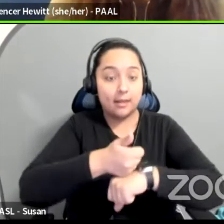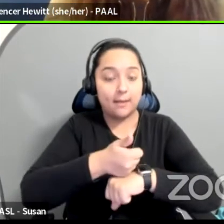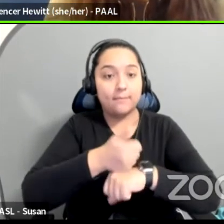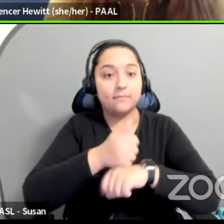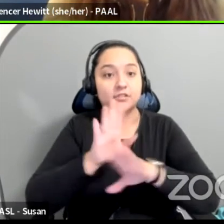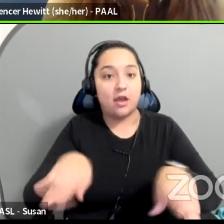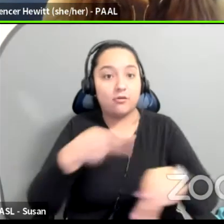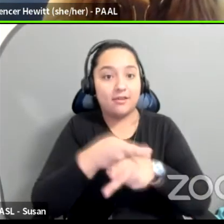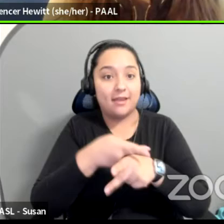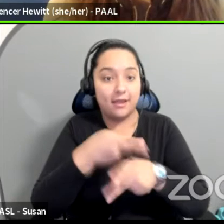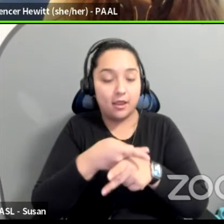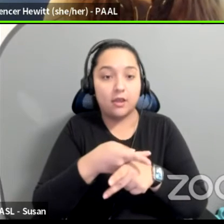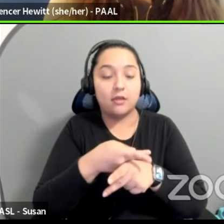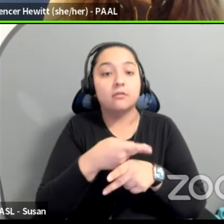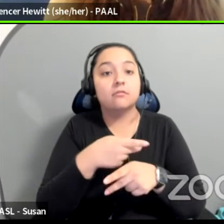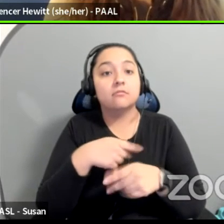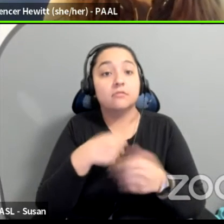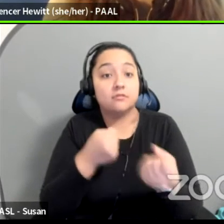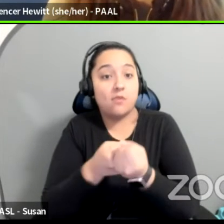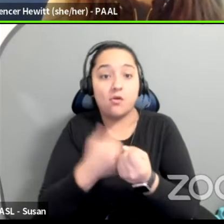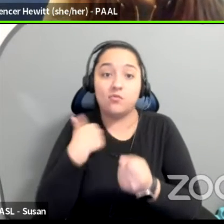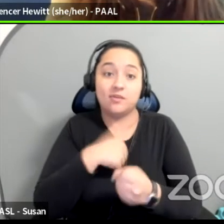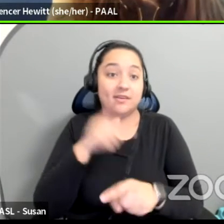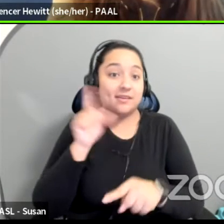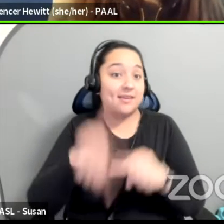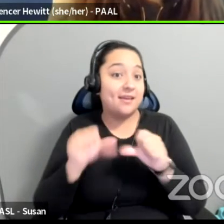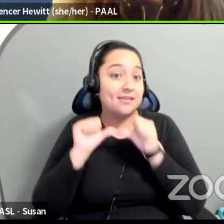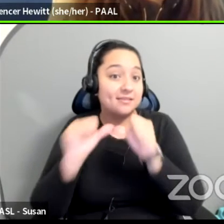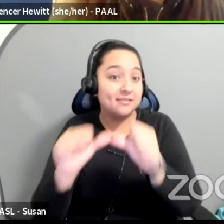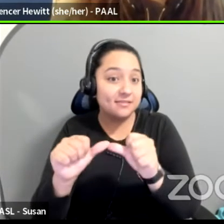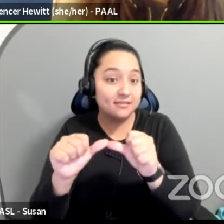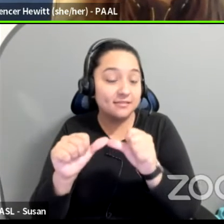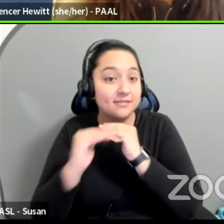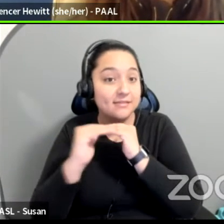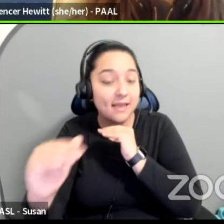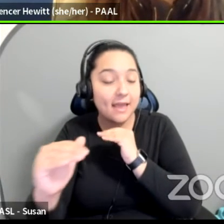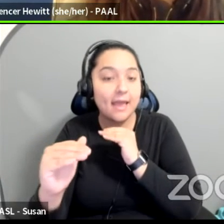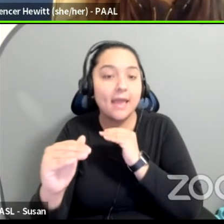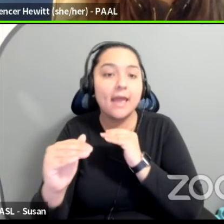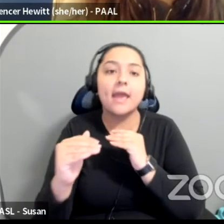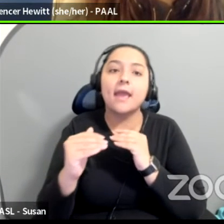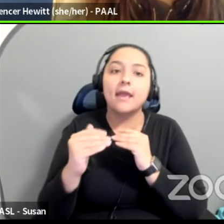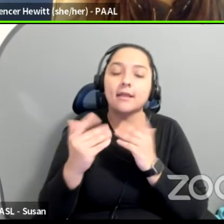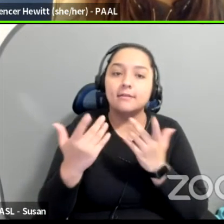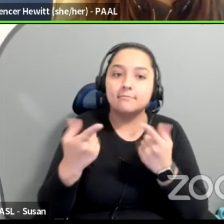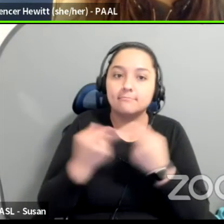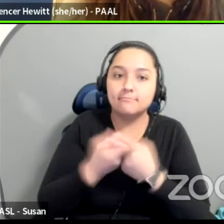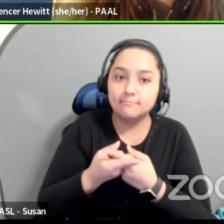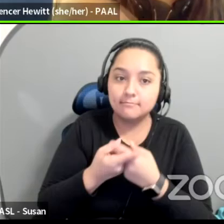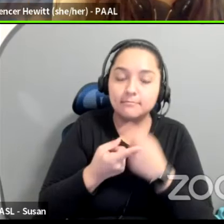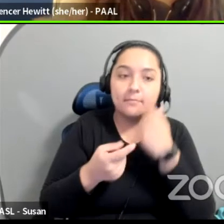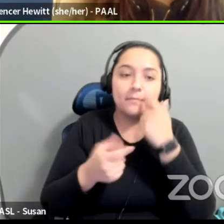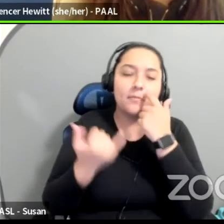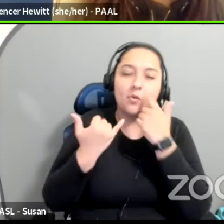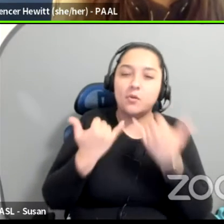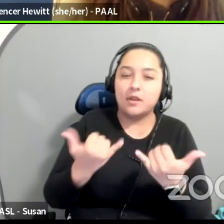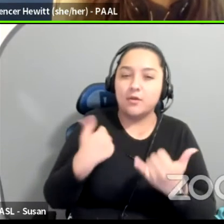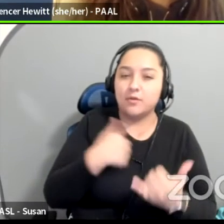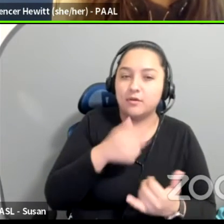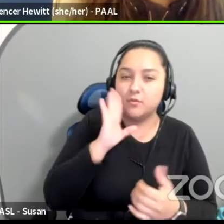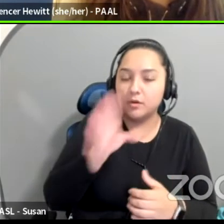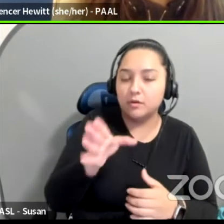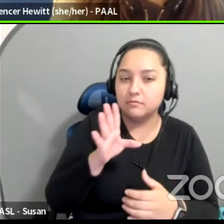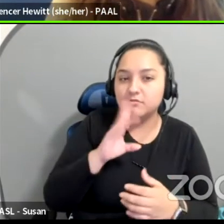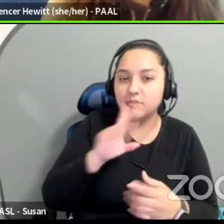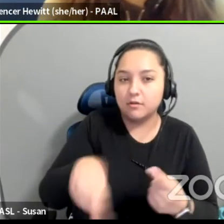that's a reality, but it's one that is often misapplied. So, um, at the end of this time, I'm going to be talking a bit about precedent unless someone actually